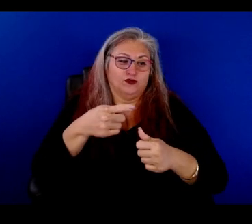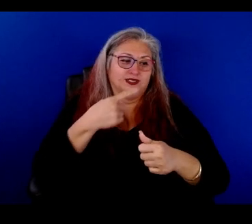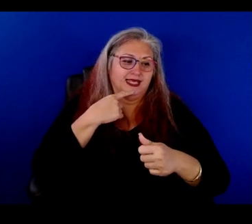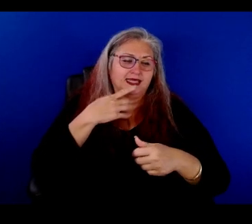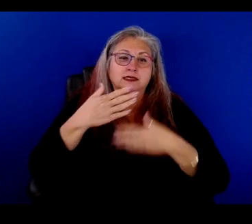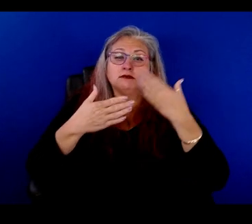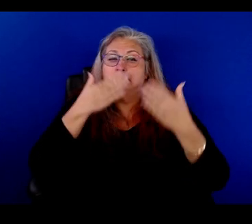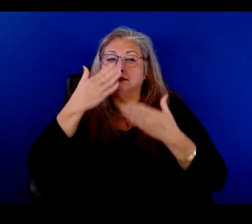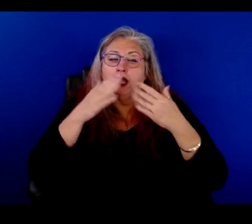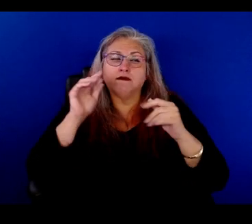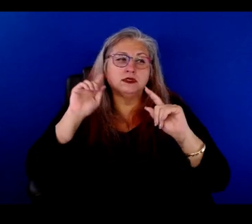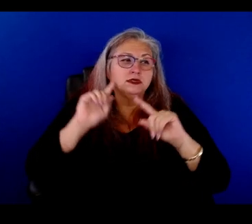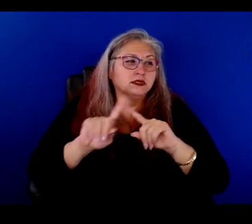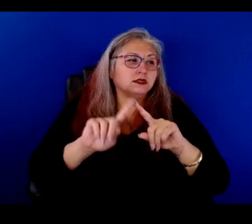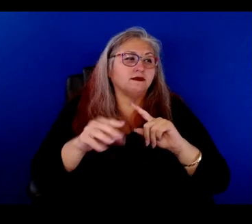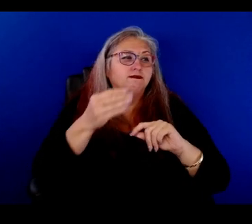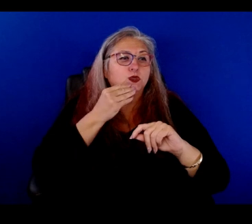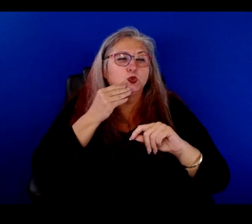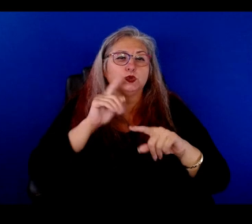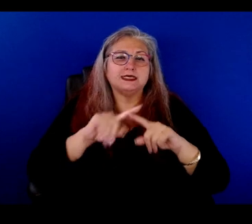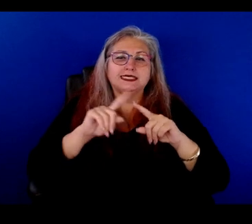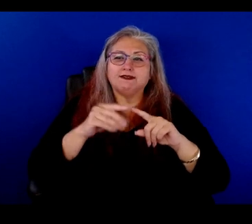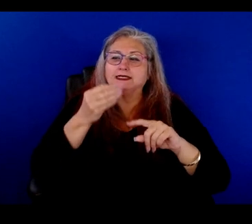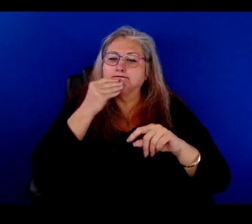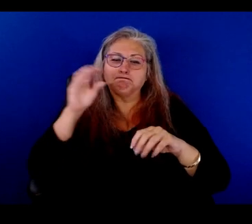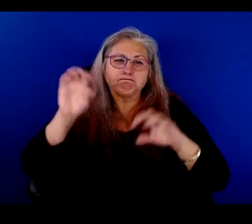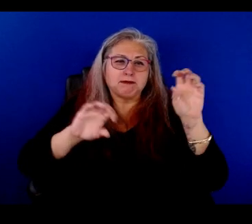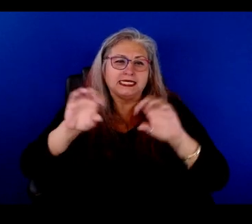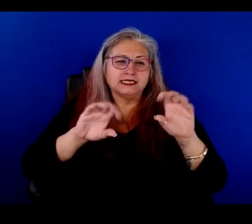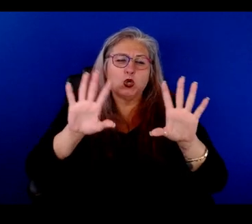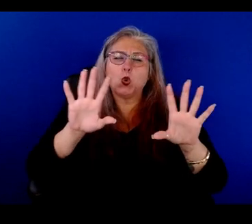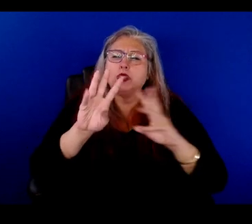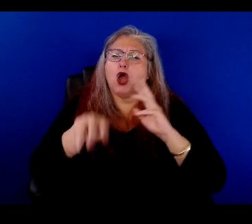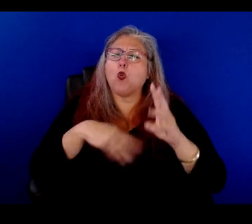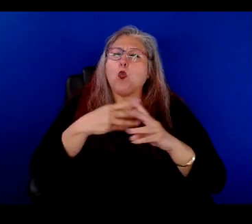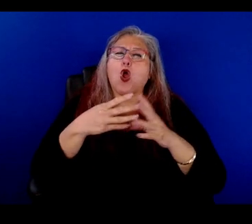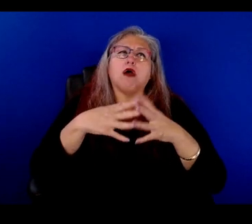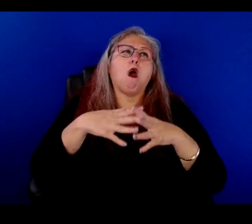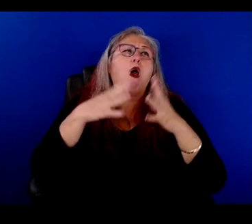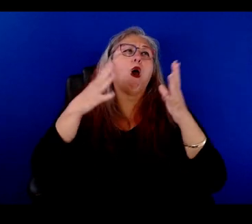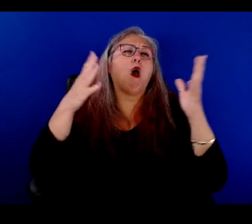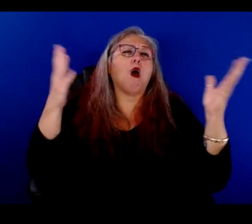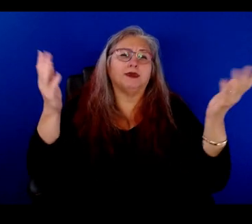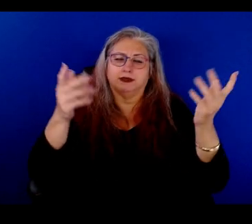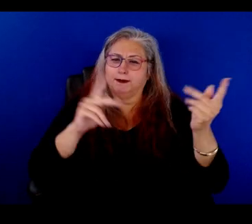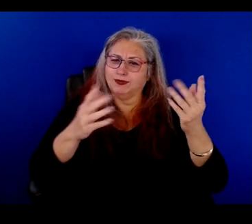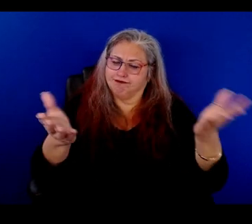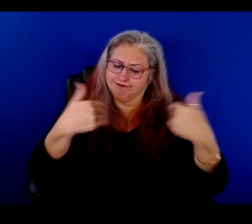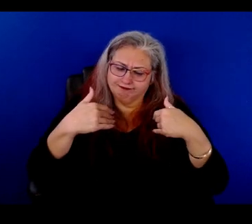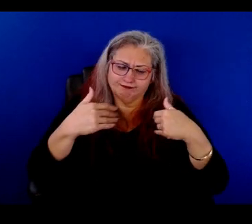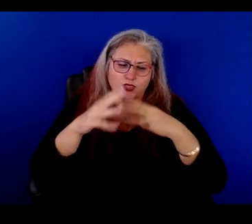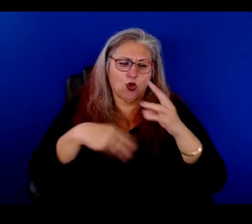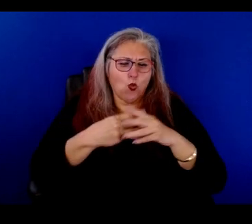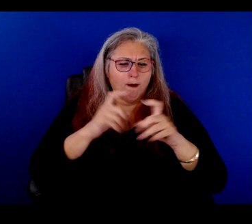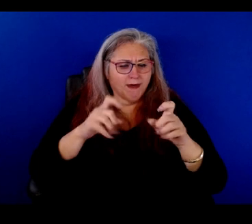smells of all the foods and the, and the different spices. It just opens up your world. So, uh, folks, we need to open up our world. We